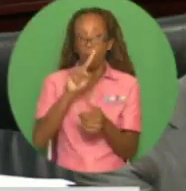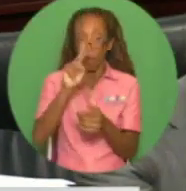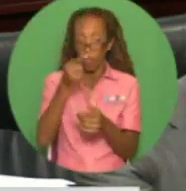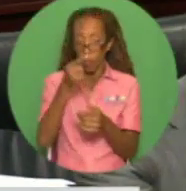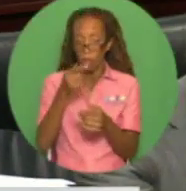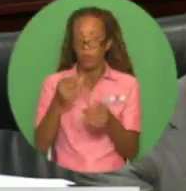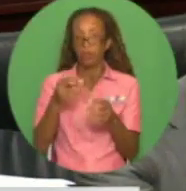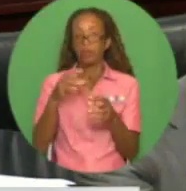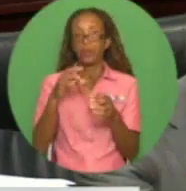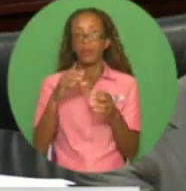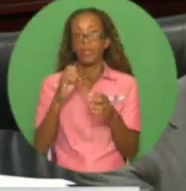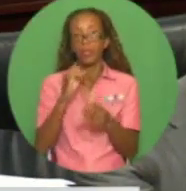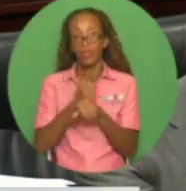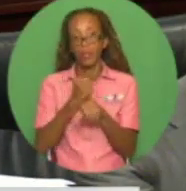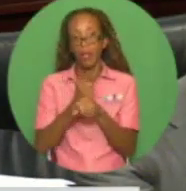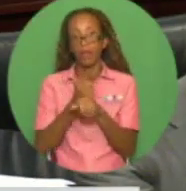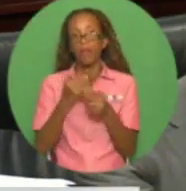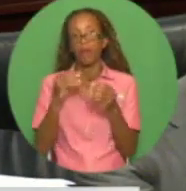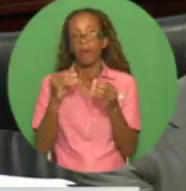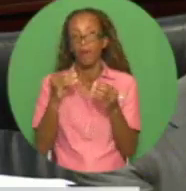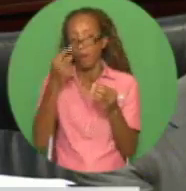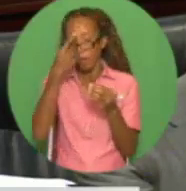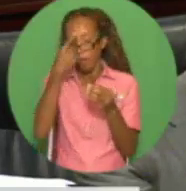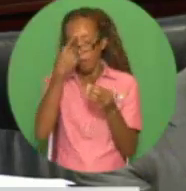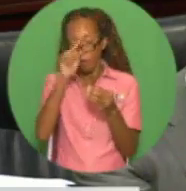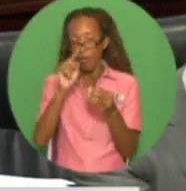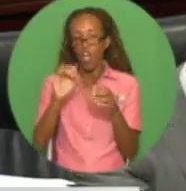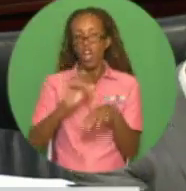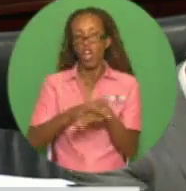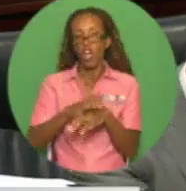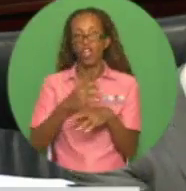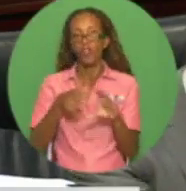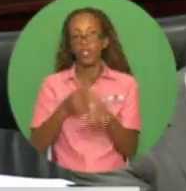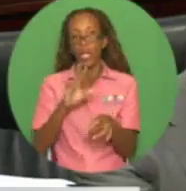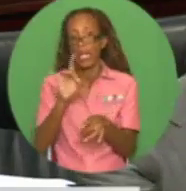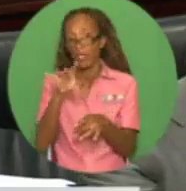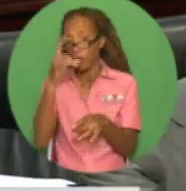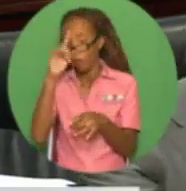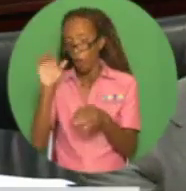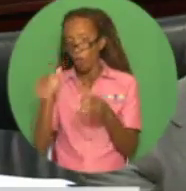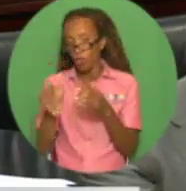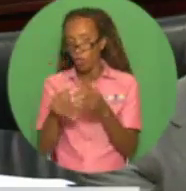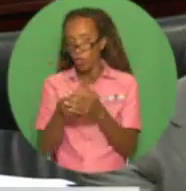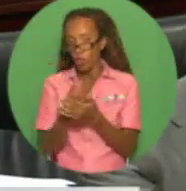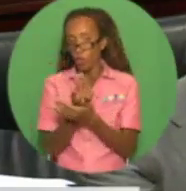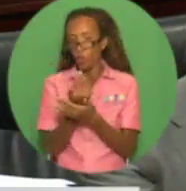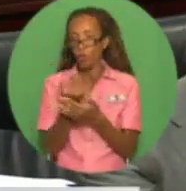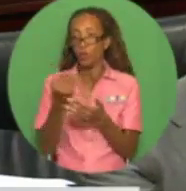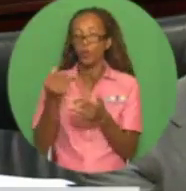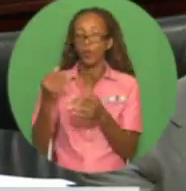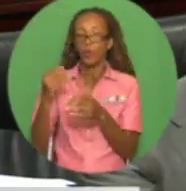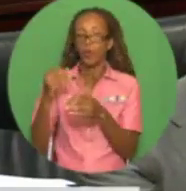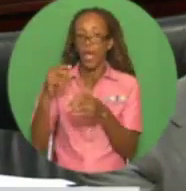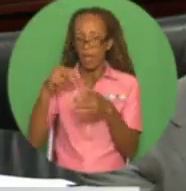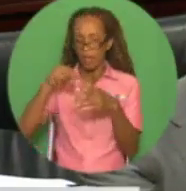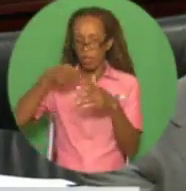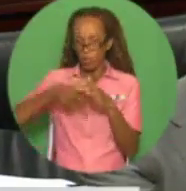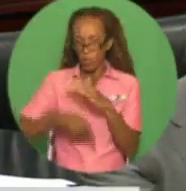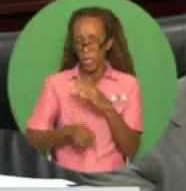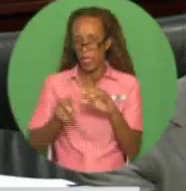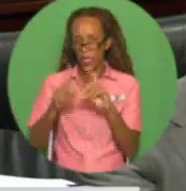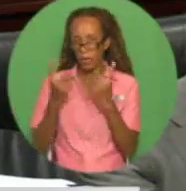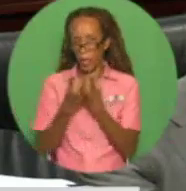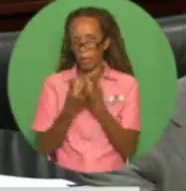employees will be recruited for the Exploration and Production Unit, and 200 for the Terminaling Business Unit. I wish to